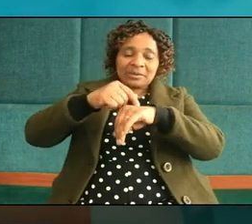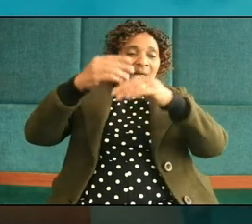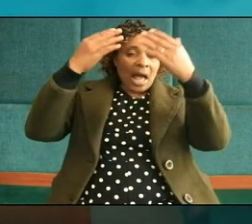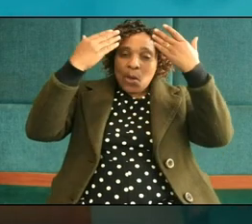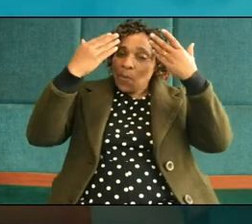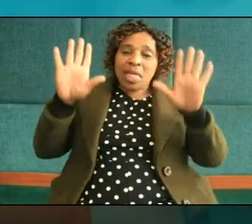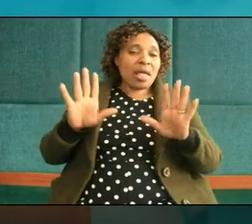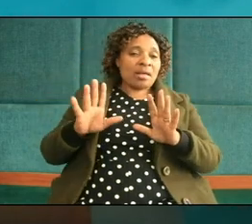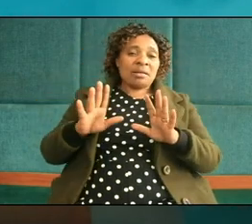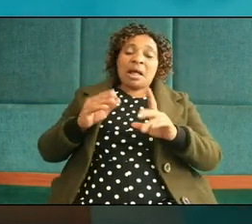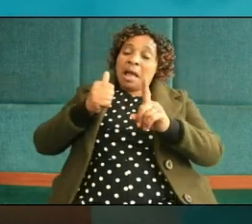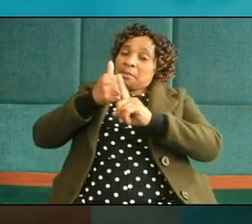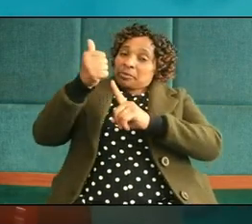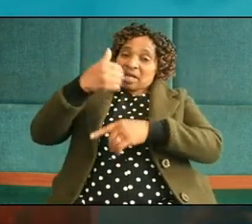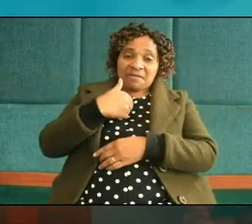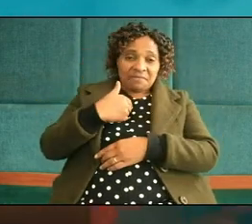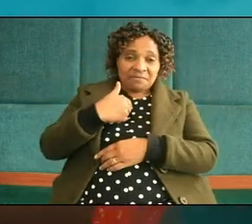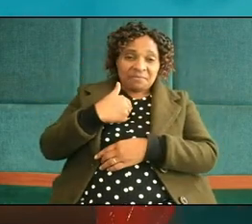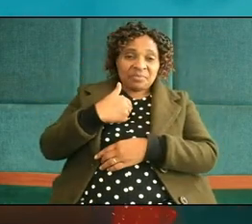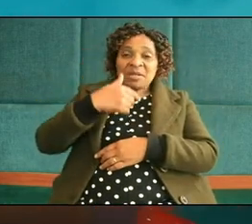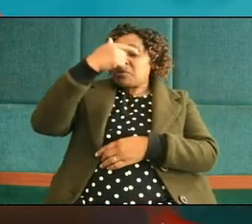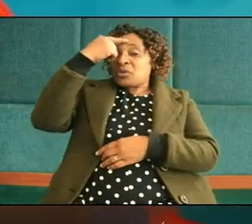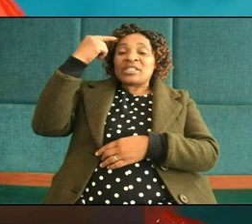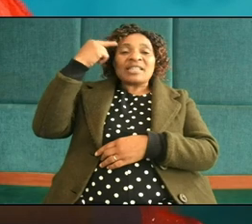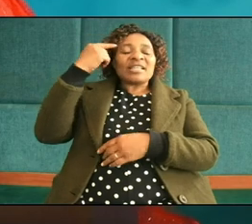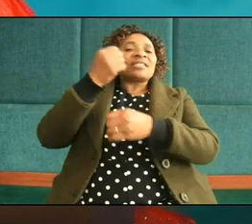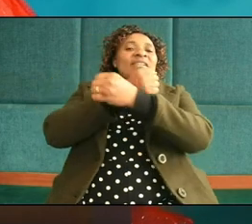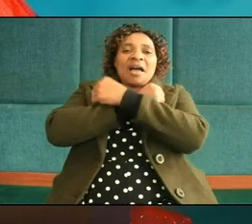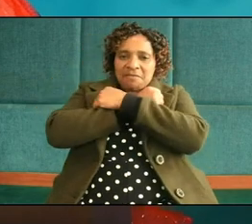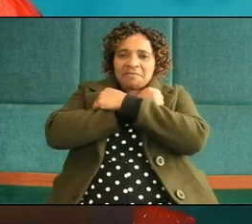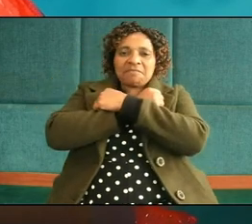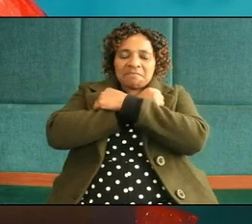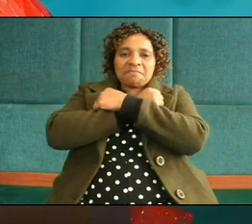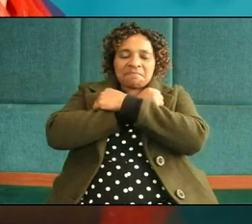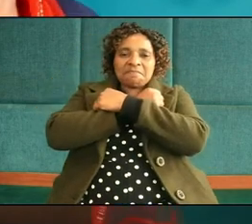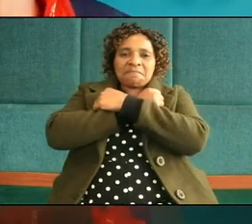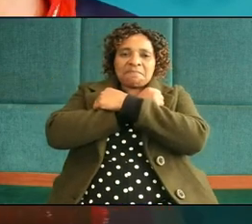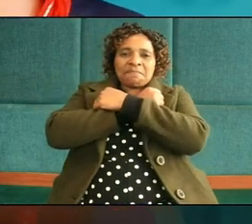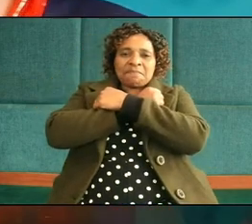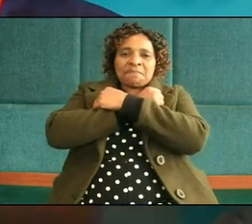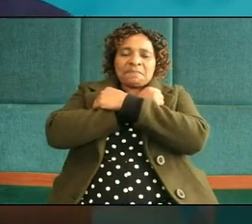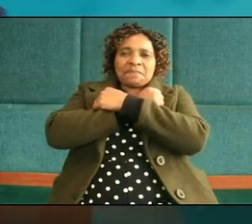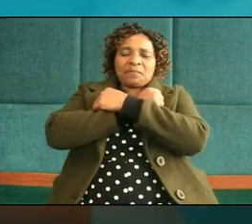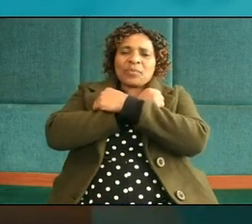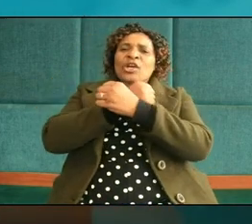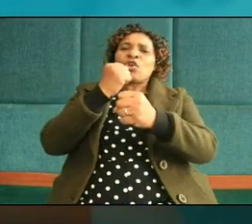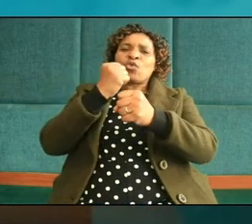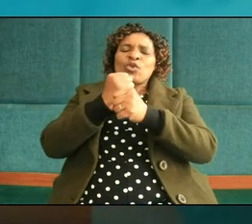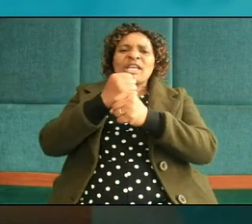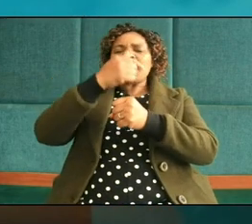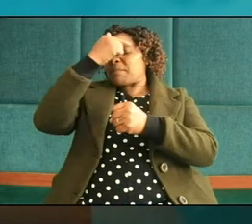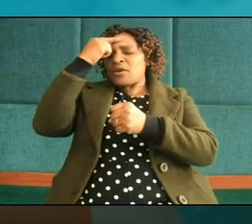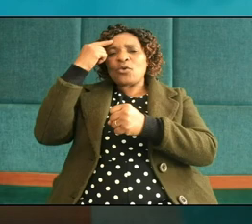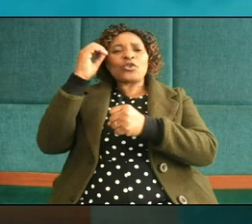know that they are abused for them they think it is love he is just doing it because